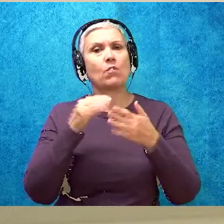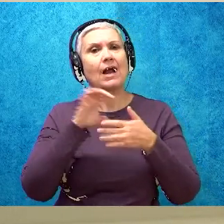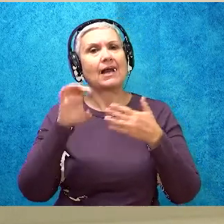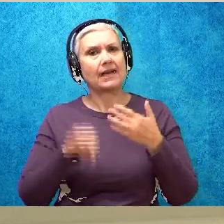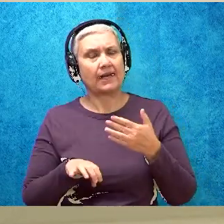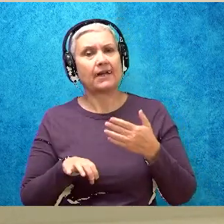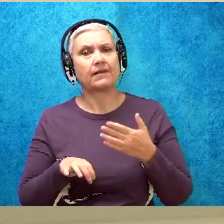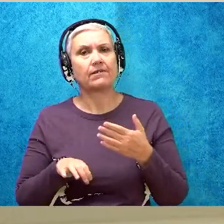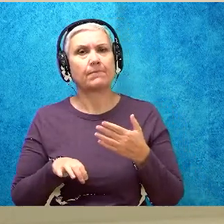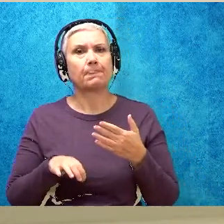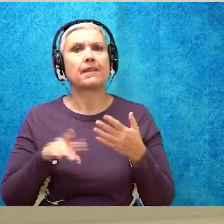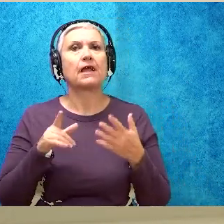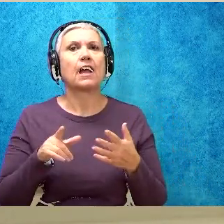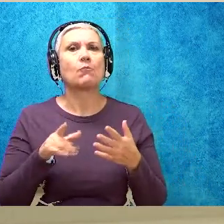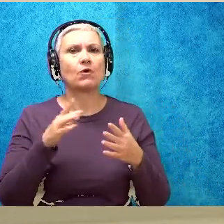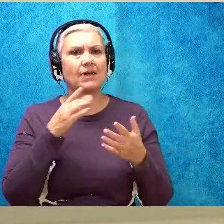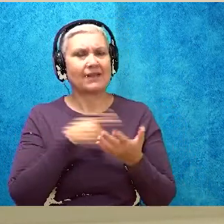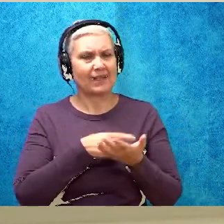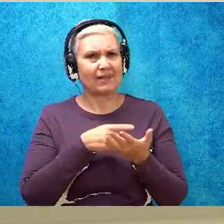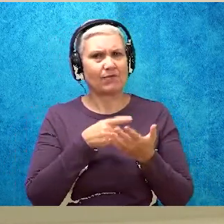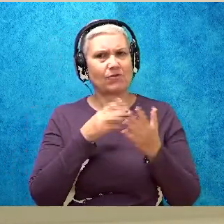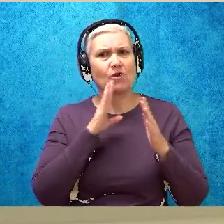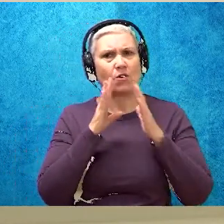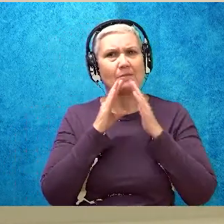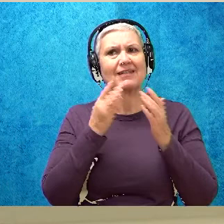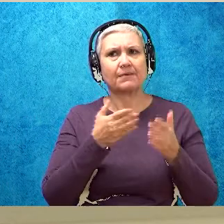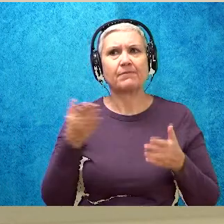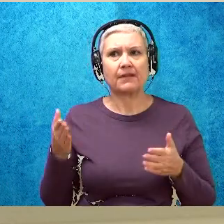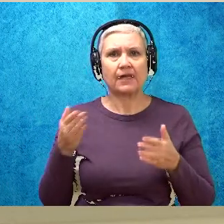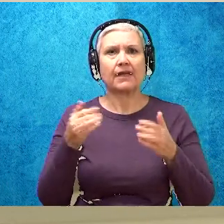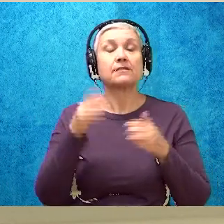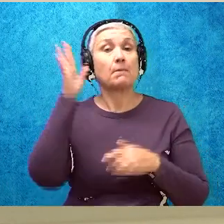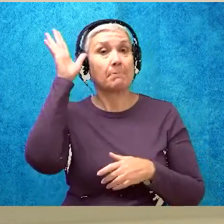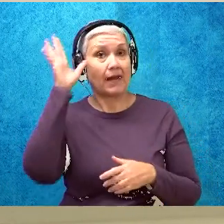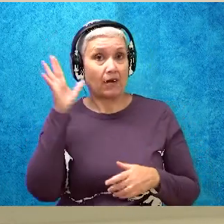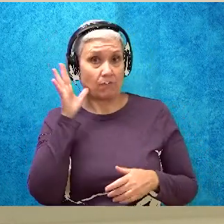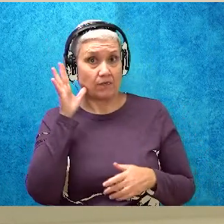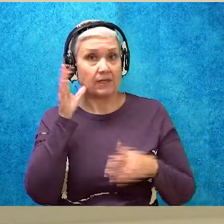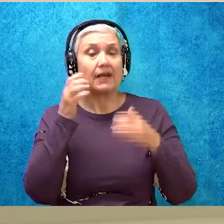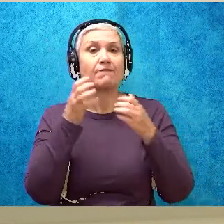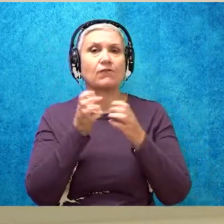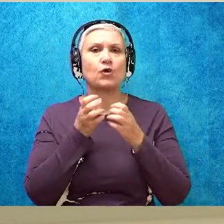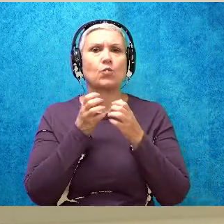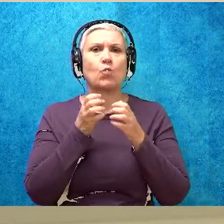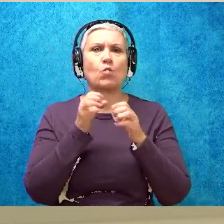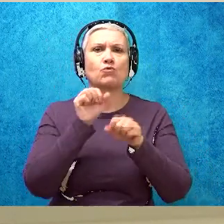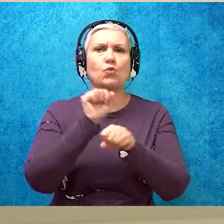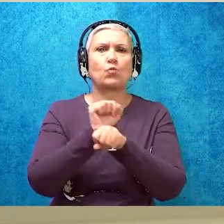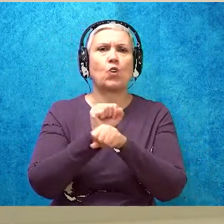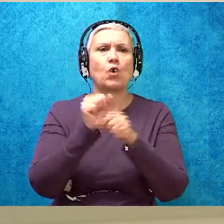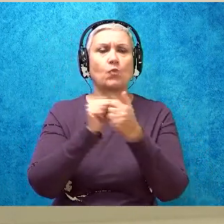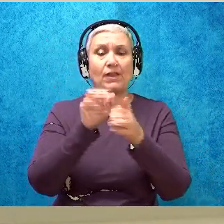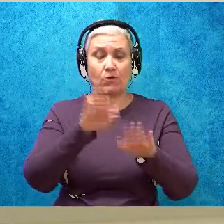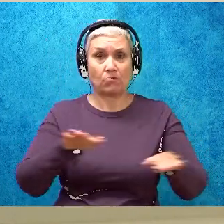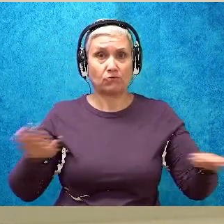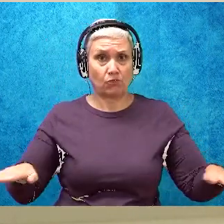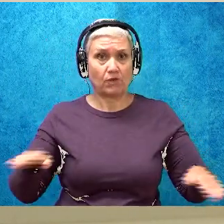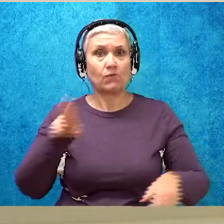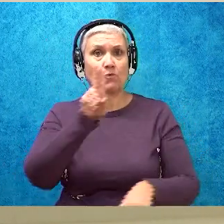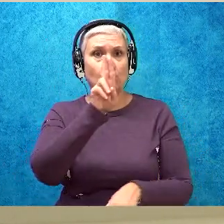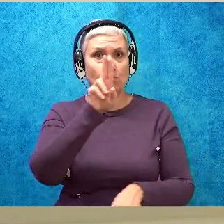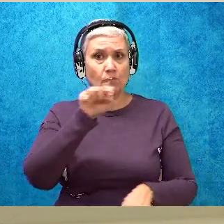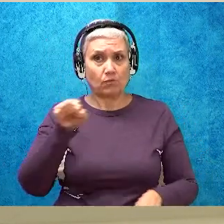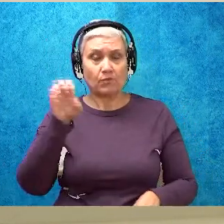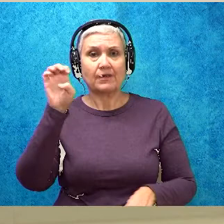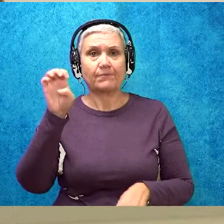talk about some things. Parents, if you want to work more with your child on the U blank E, the long U, or any of the vowel sounds.